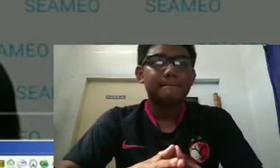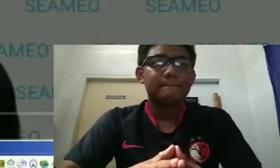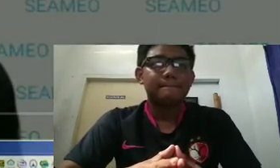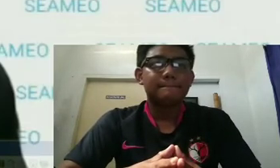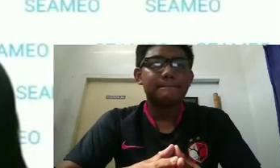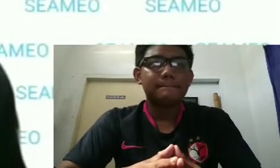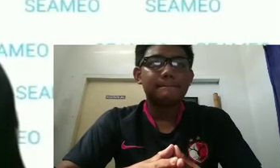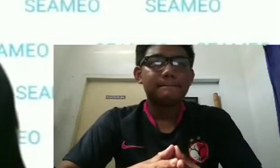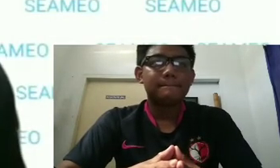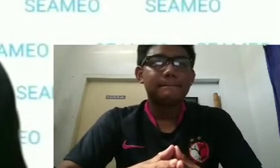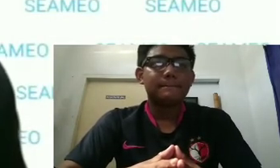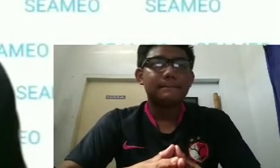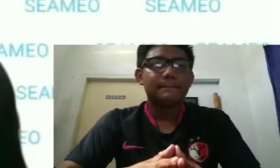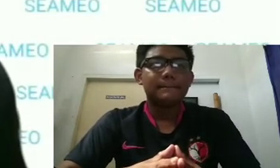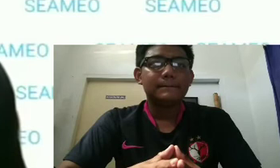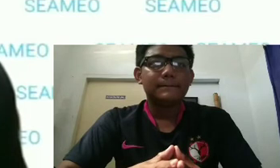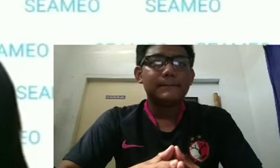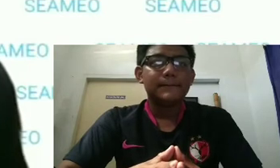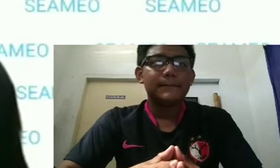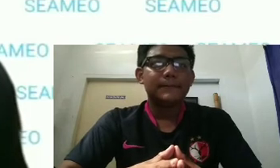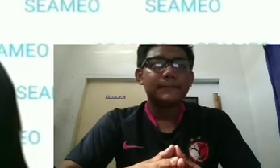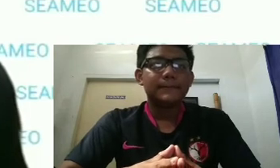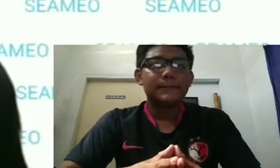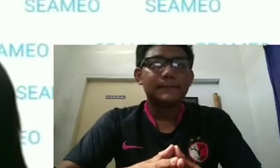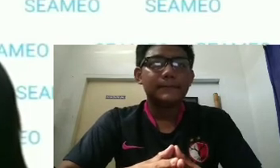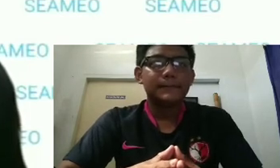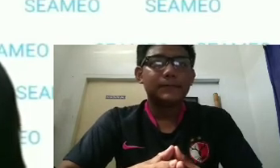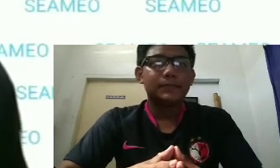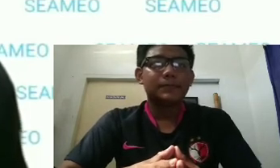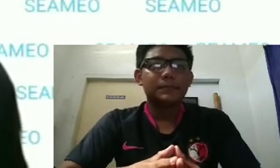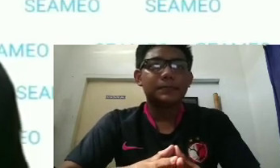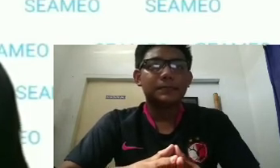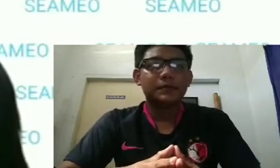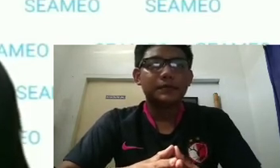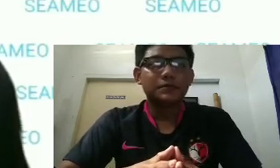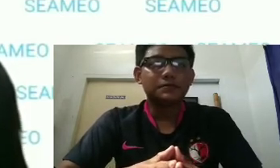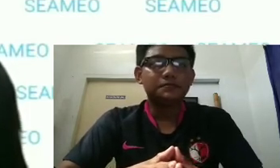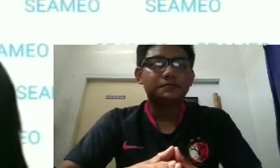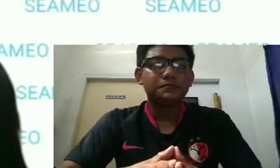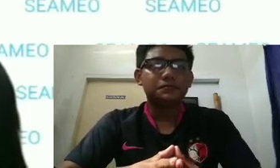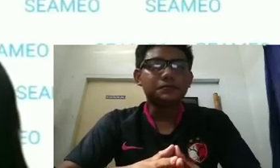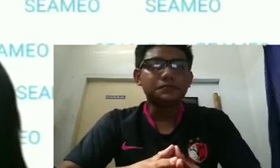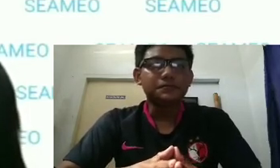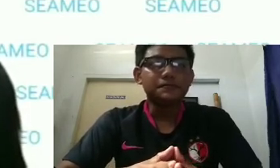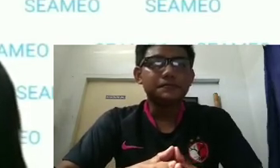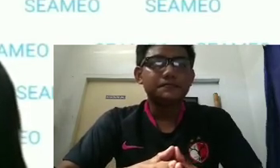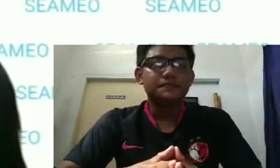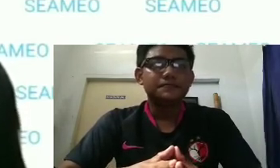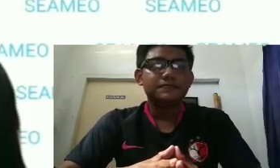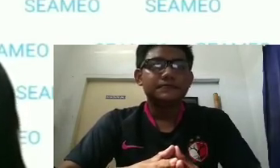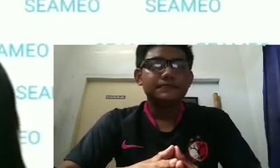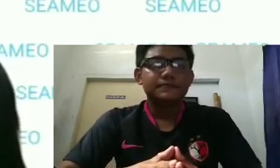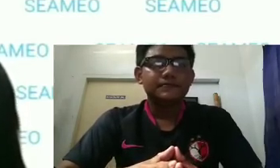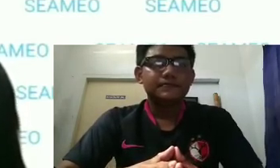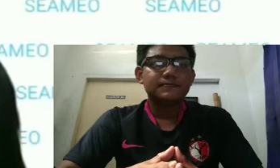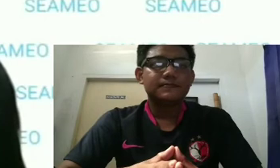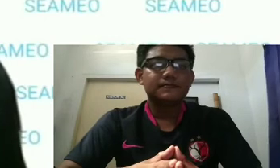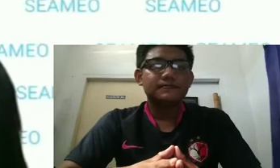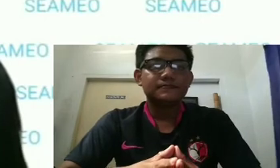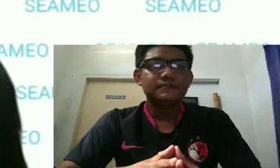Special Lecture Series have two sessions. Session one had just finished successfully on